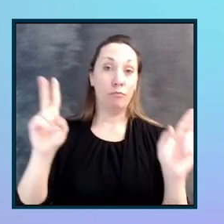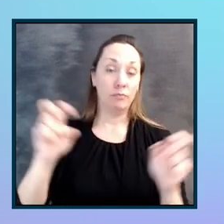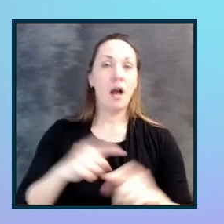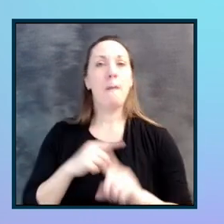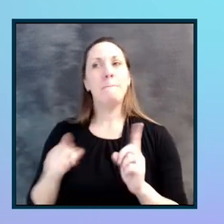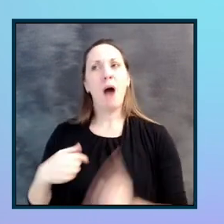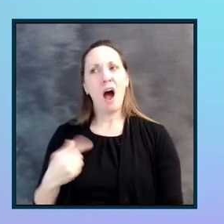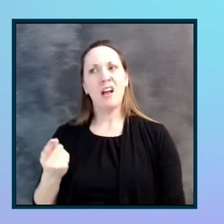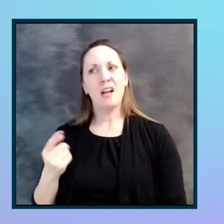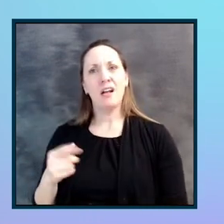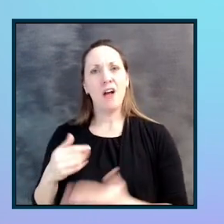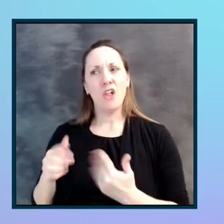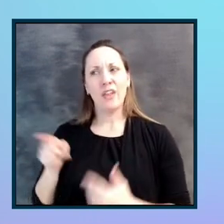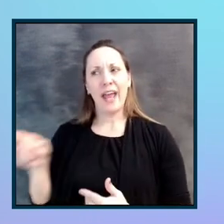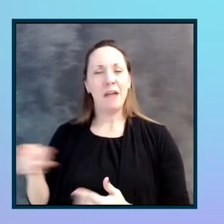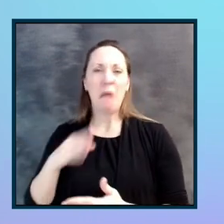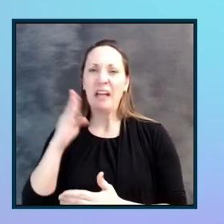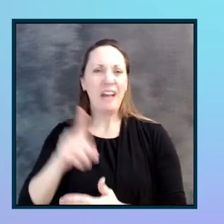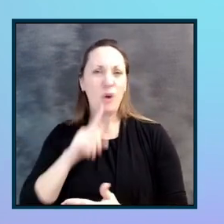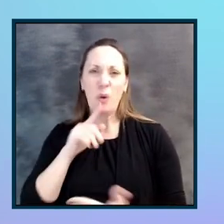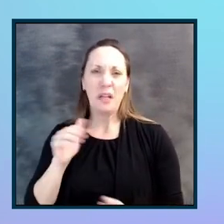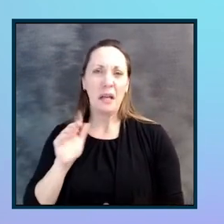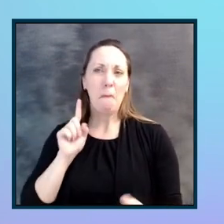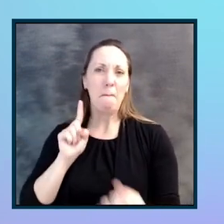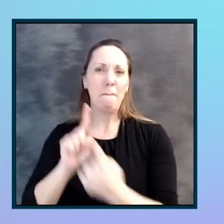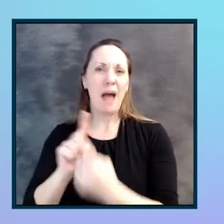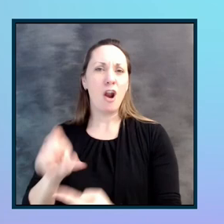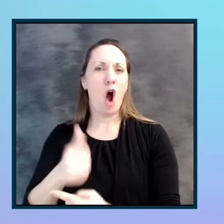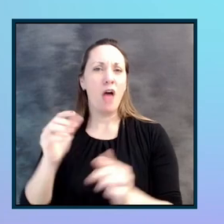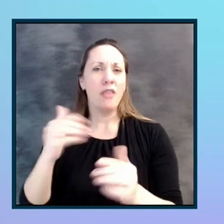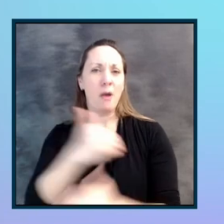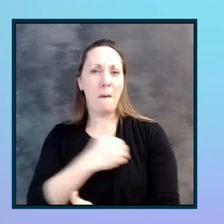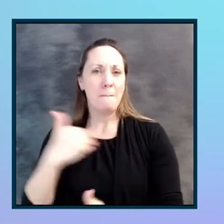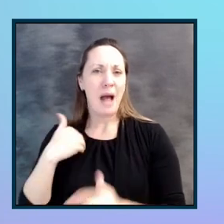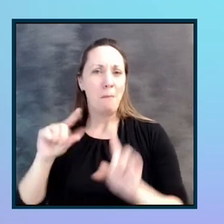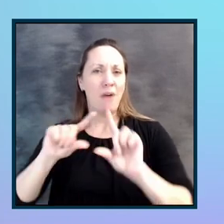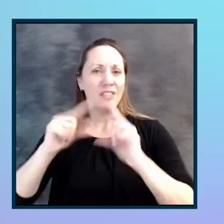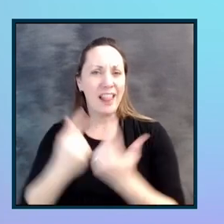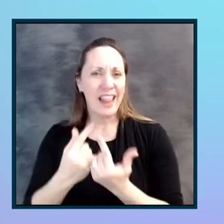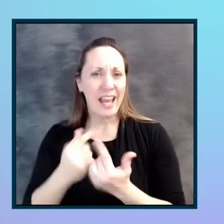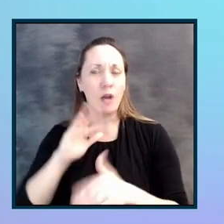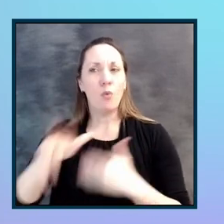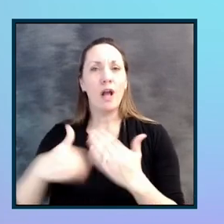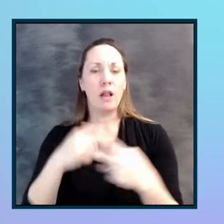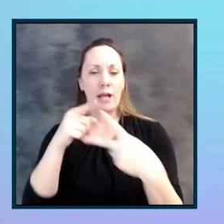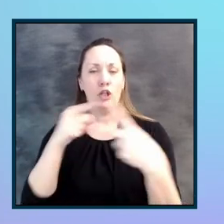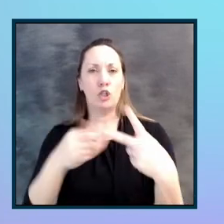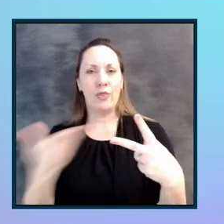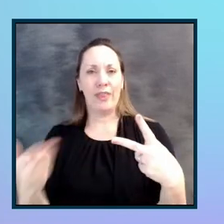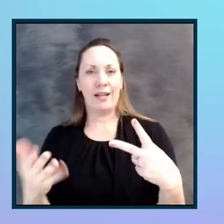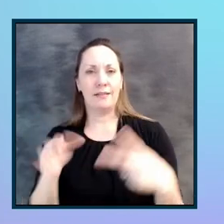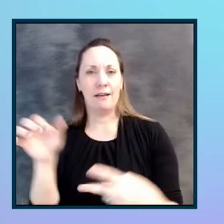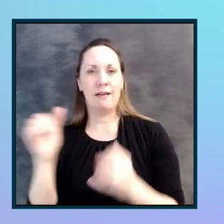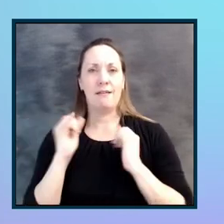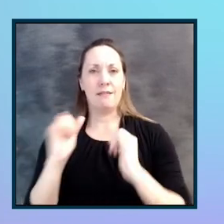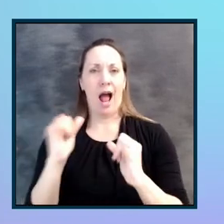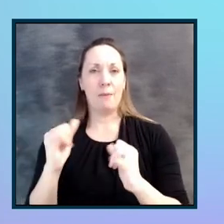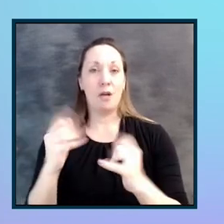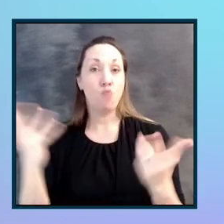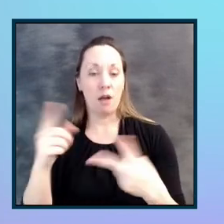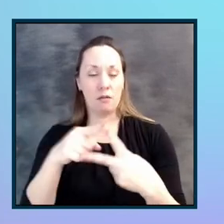met any of the other members of the league. And we all had two things in common. We were blind and